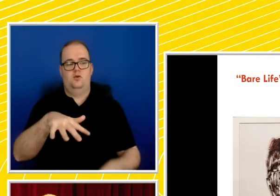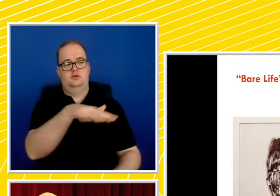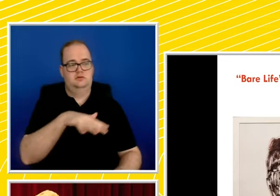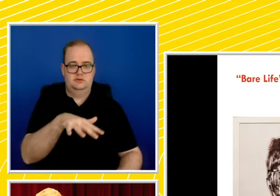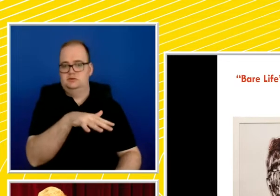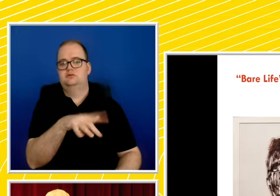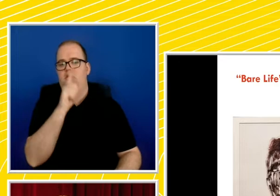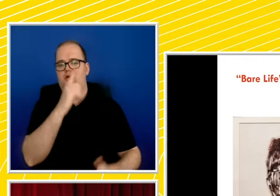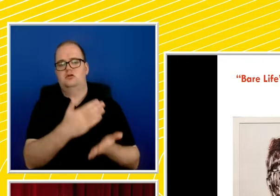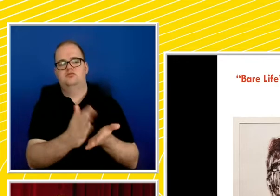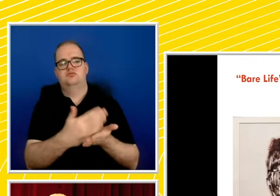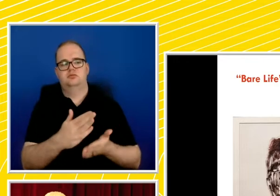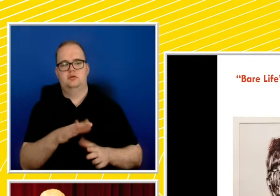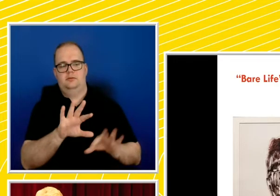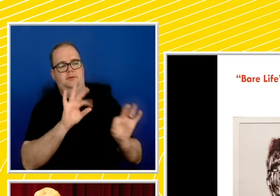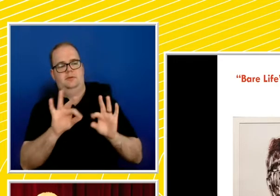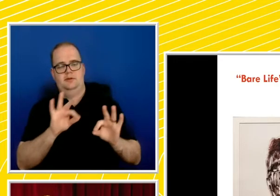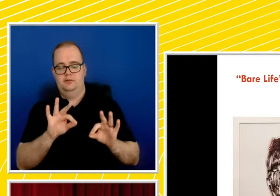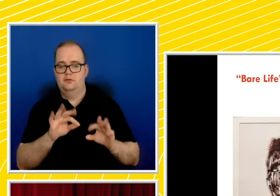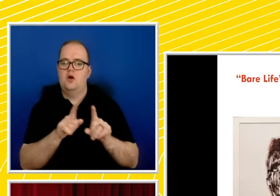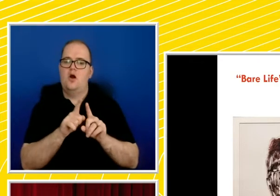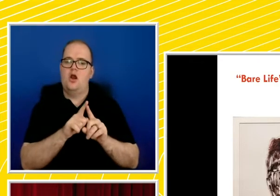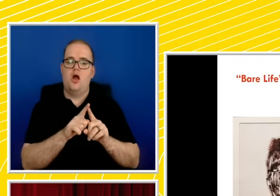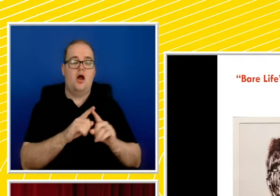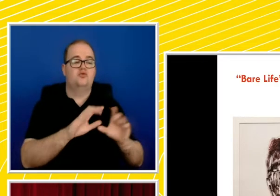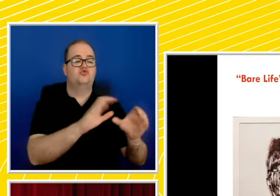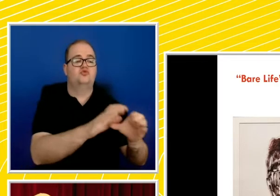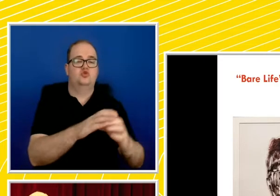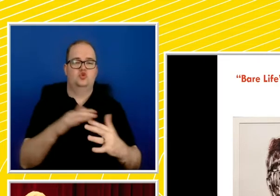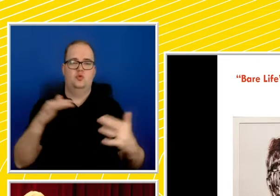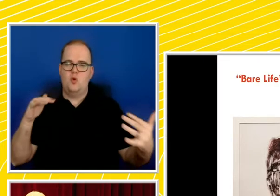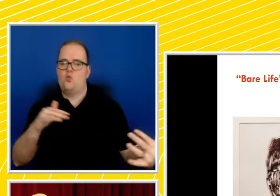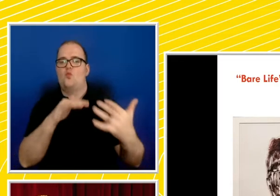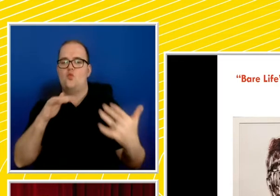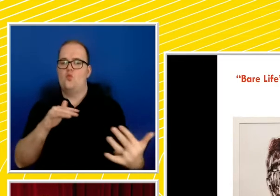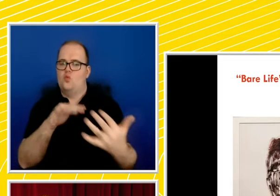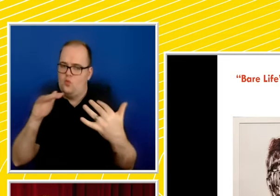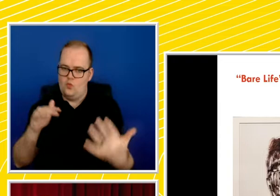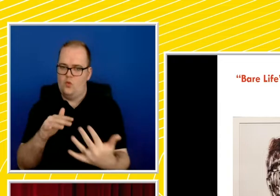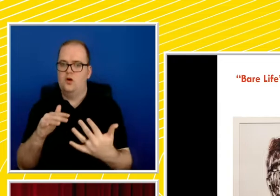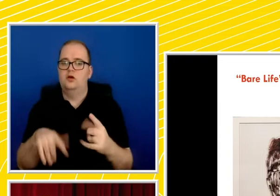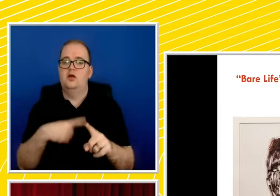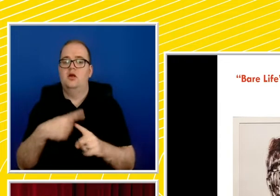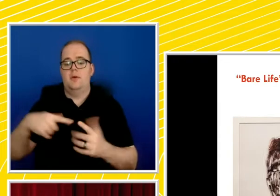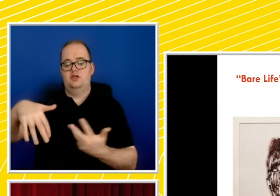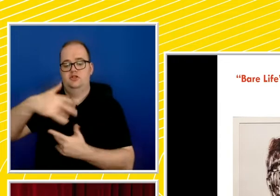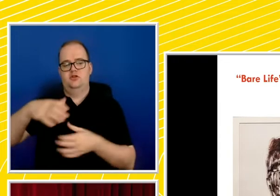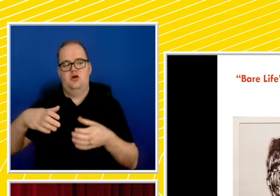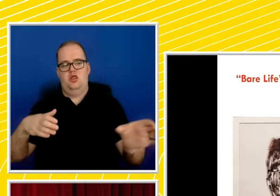is a state of virtual war on certain parts of the population, and a means of social exclusion, and ultimately elimination.